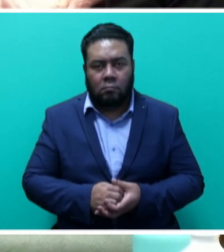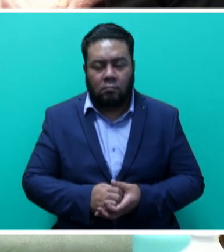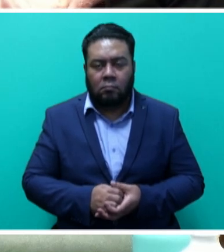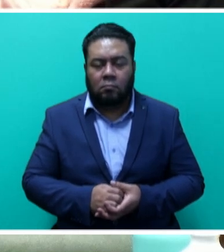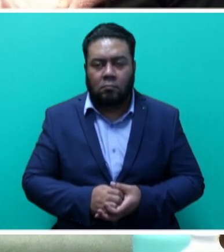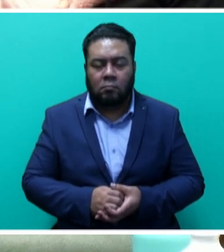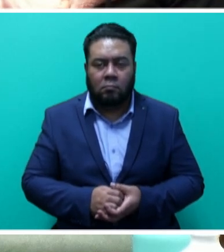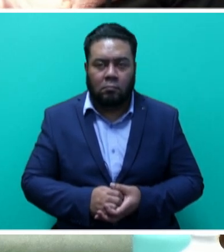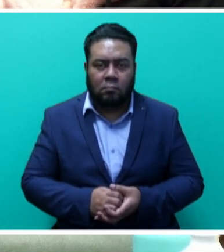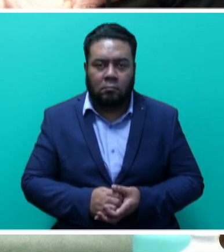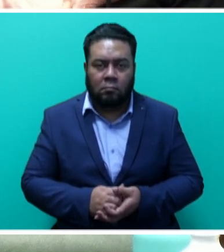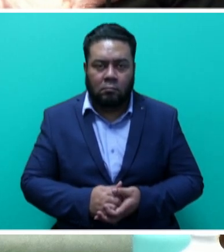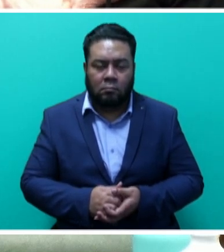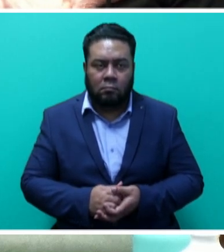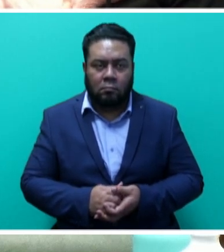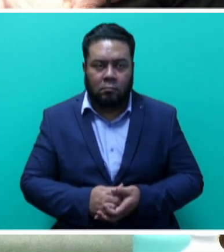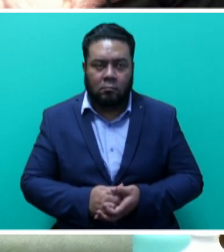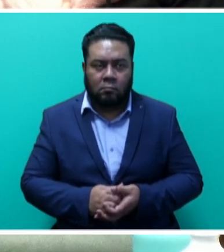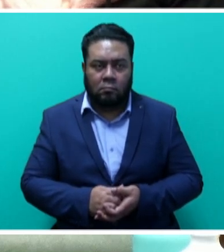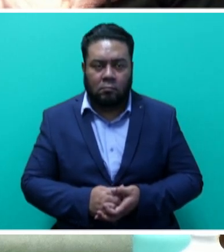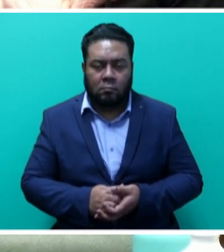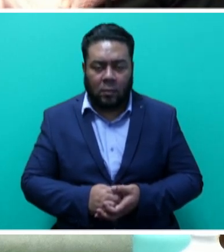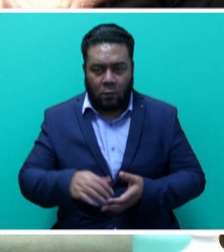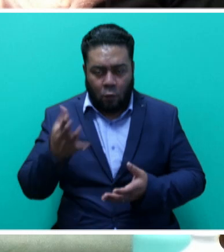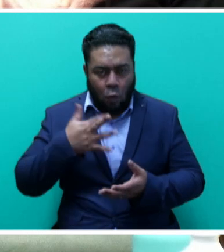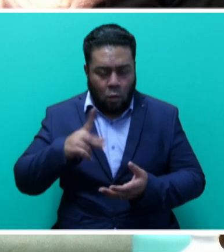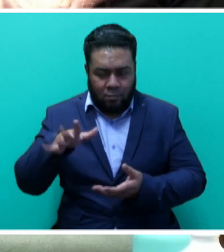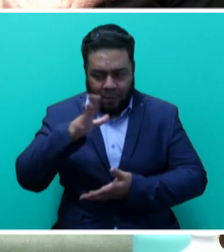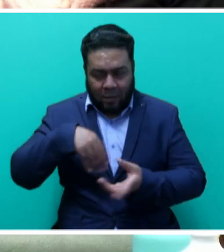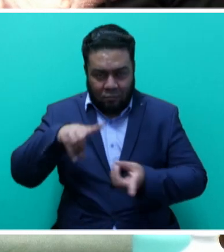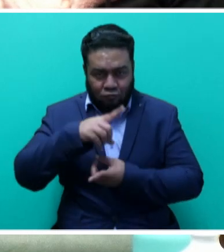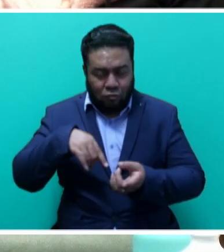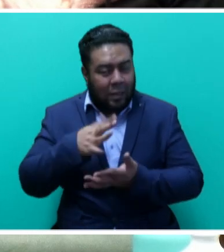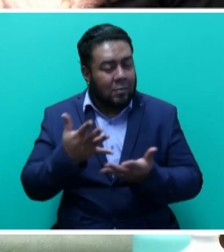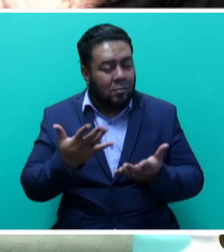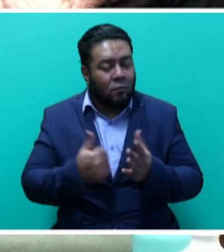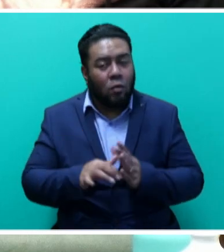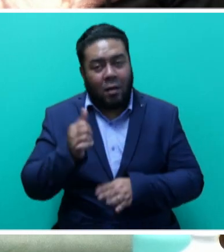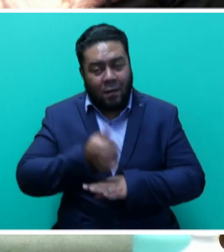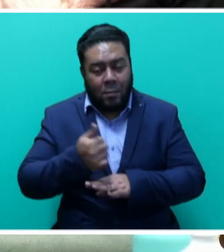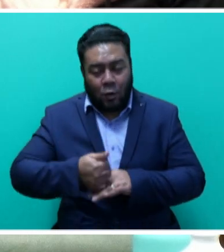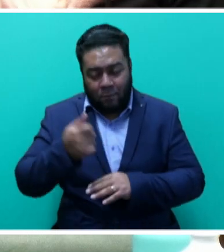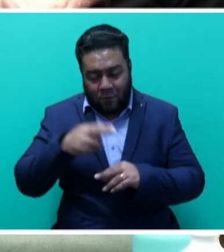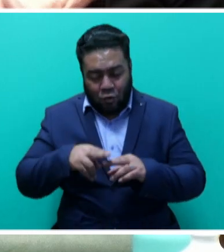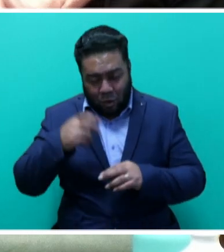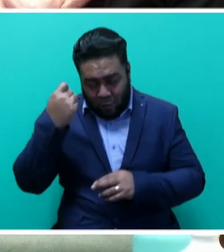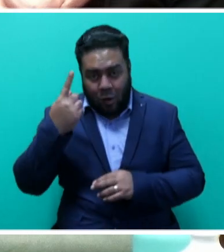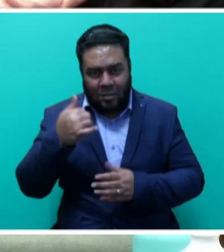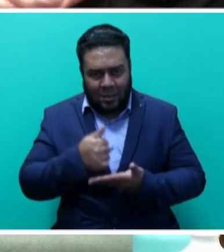aftermath of natural disasters or pandemic. And the government of Fiji acknowledges the assistance